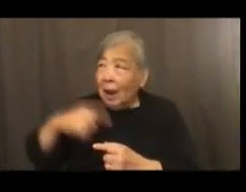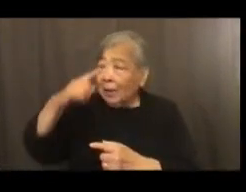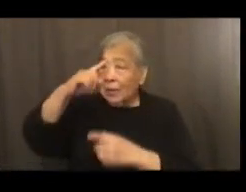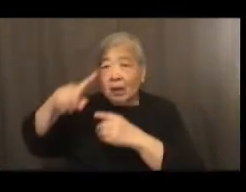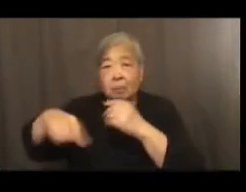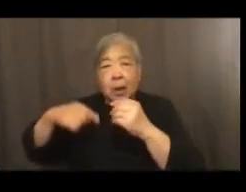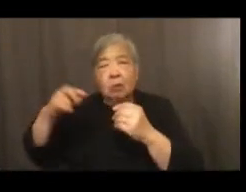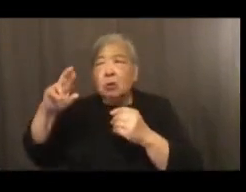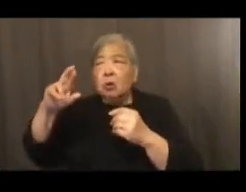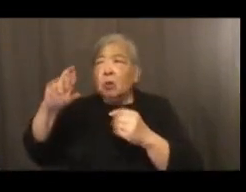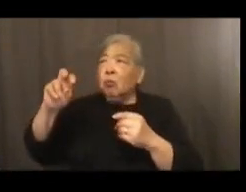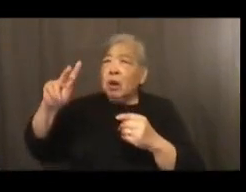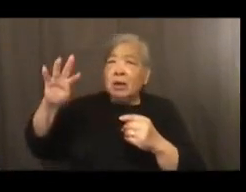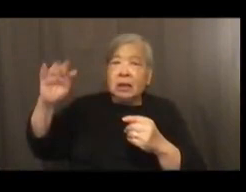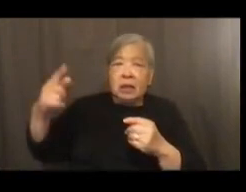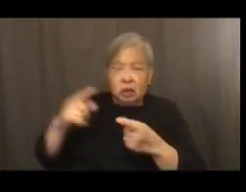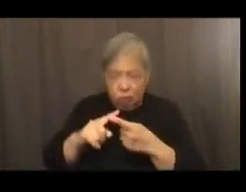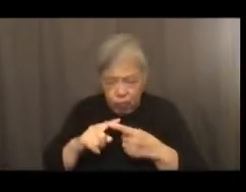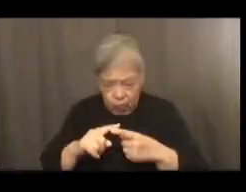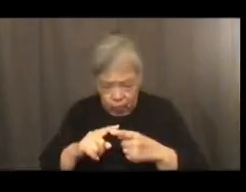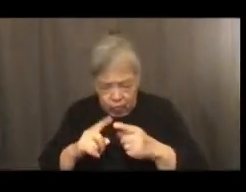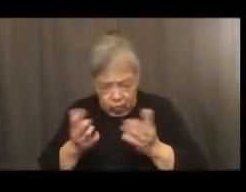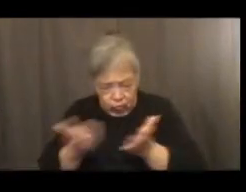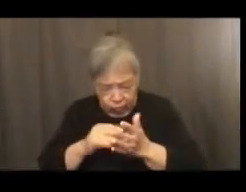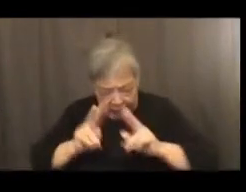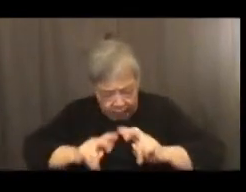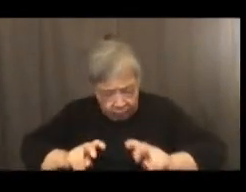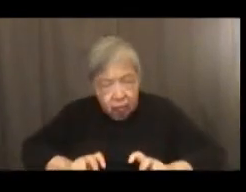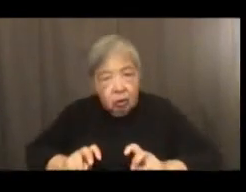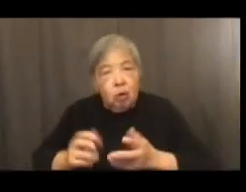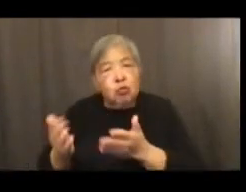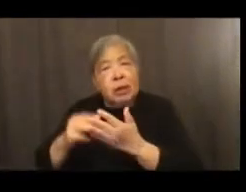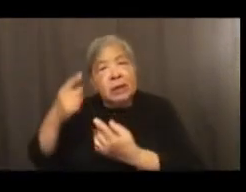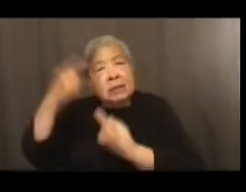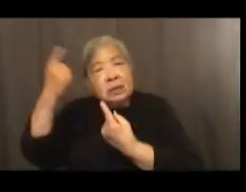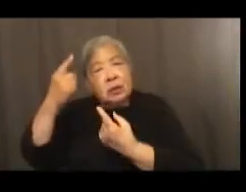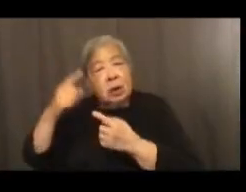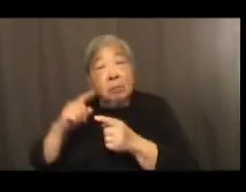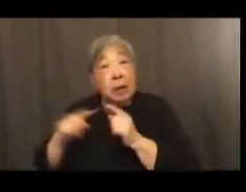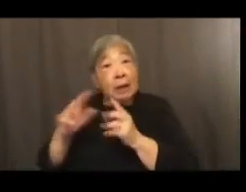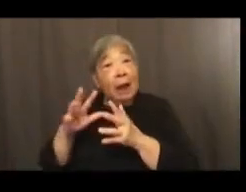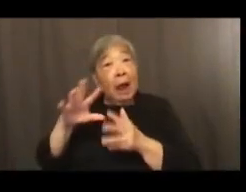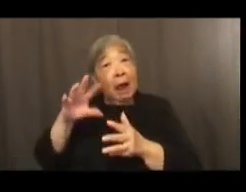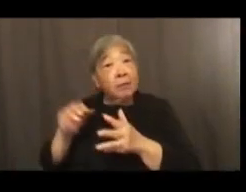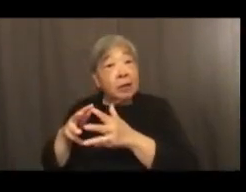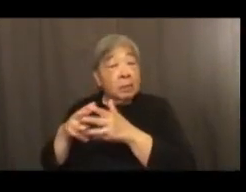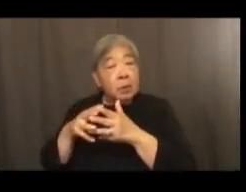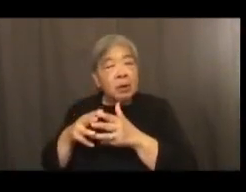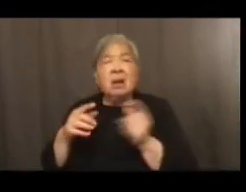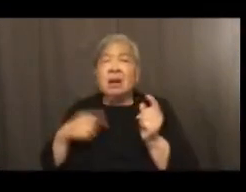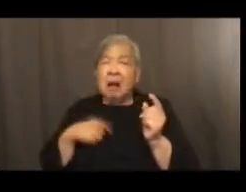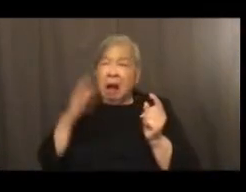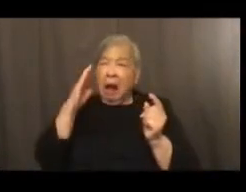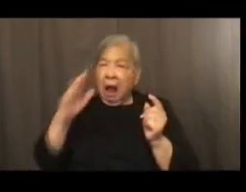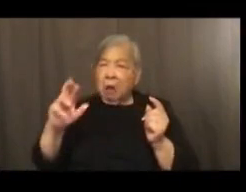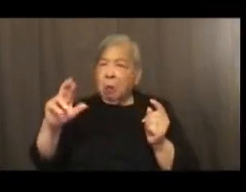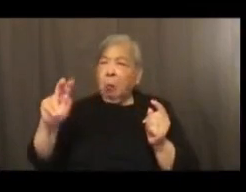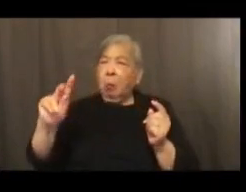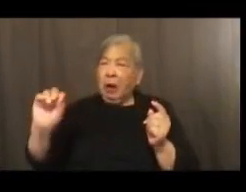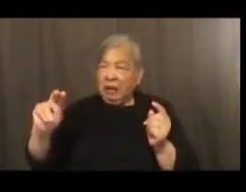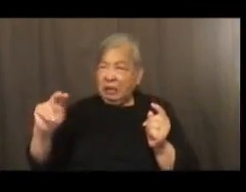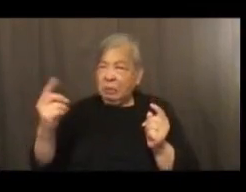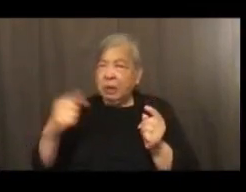of to reevaluate, to reconsider, but also the African American idea of, you know, I'm going to reckon something, I'm going to think about it.